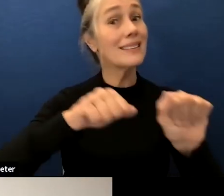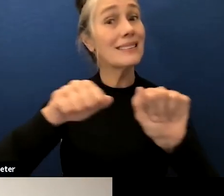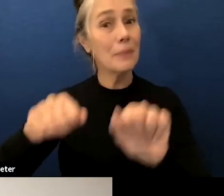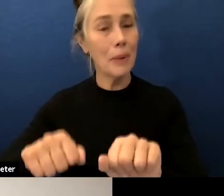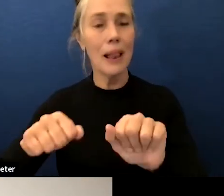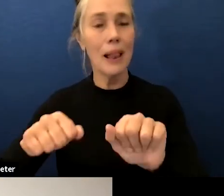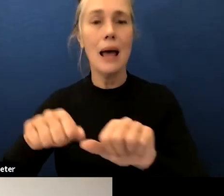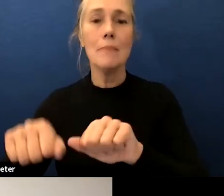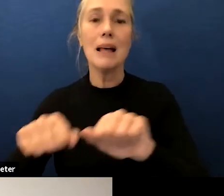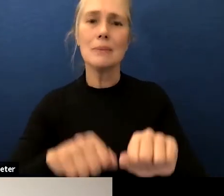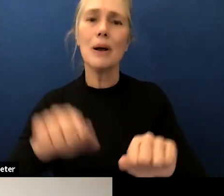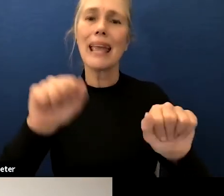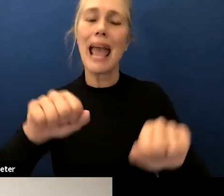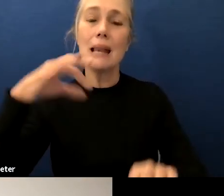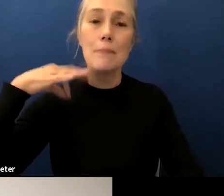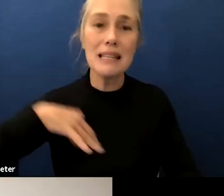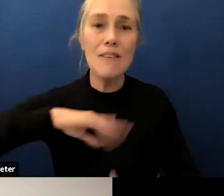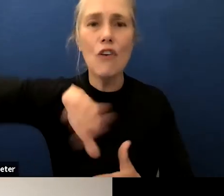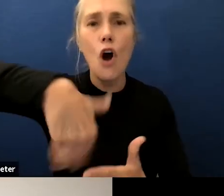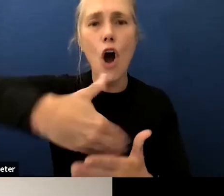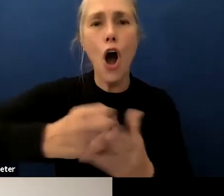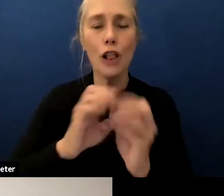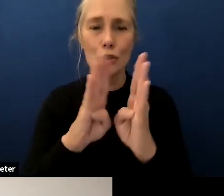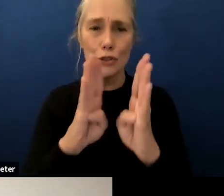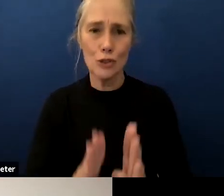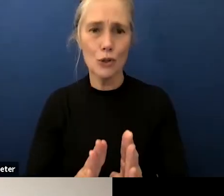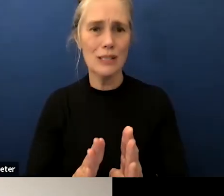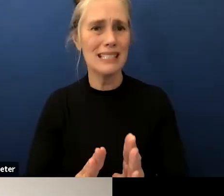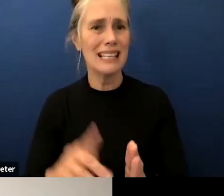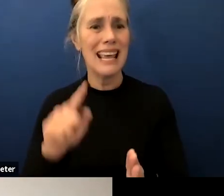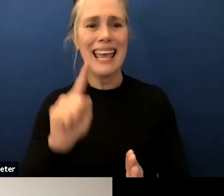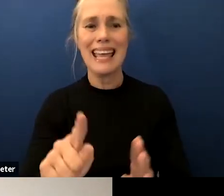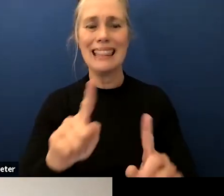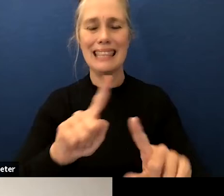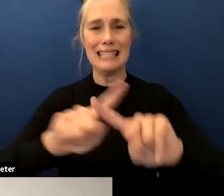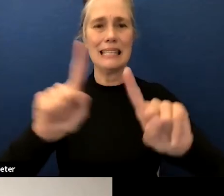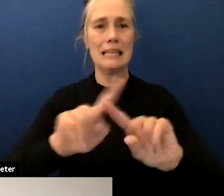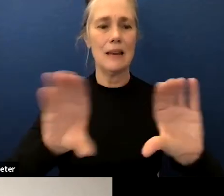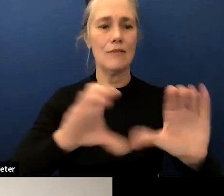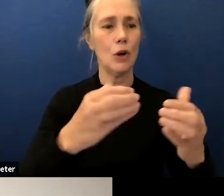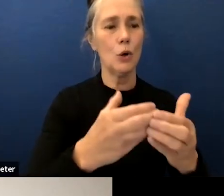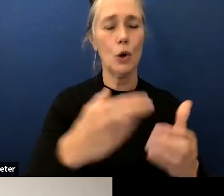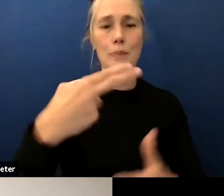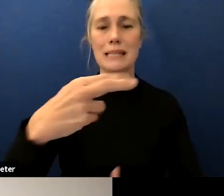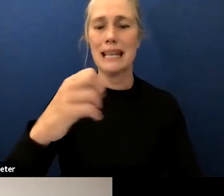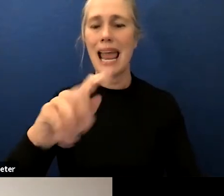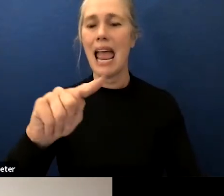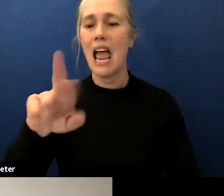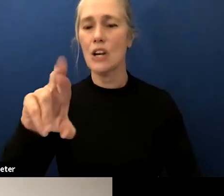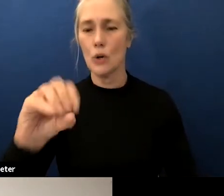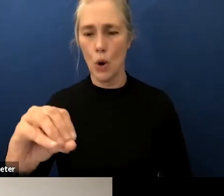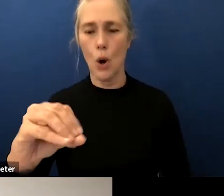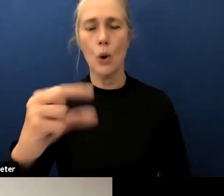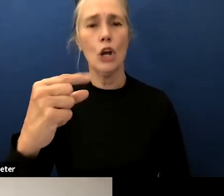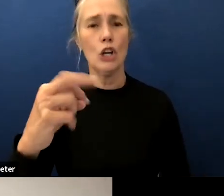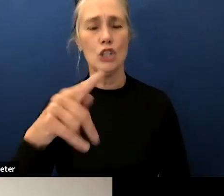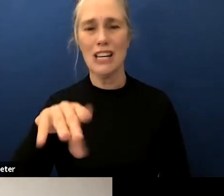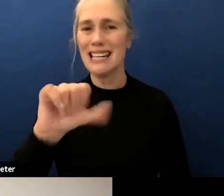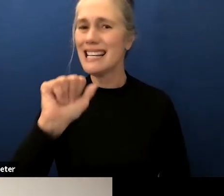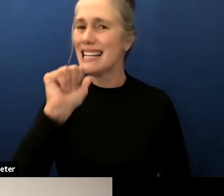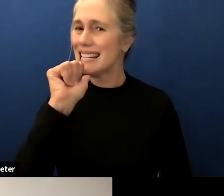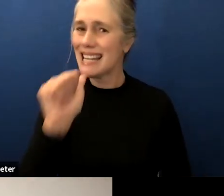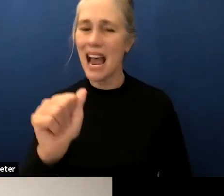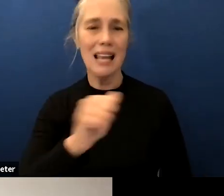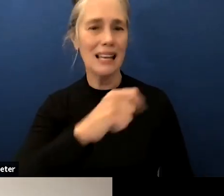potential to be beneficial for all students in these heterogeneously grouped classes this opportunity is not a zero sum game